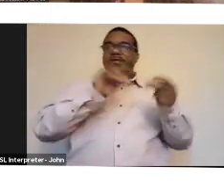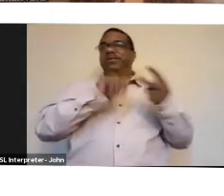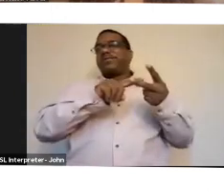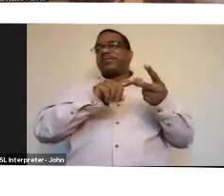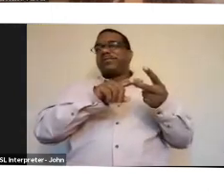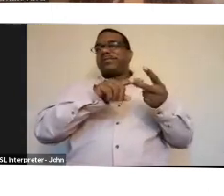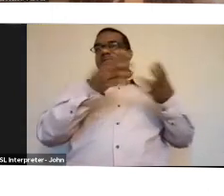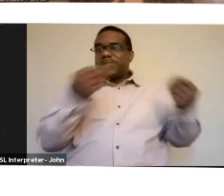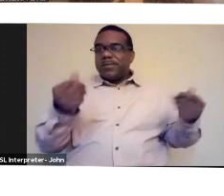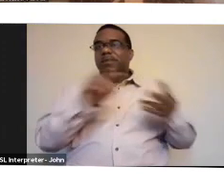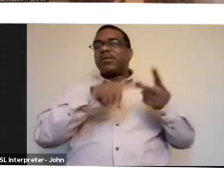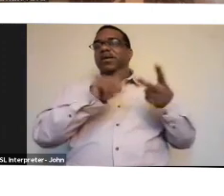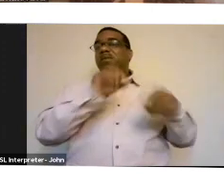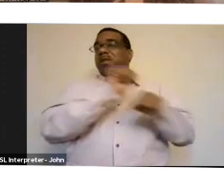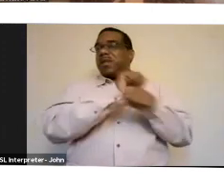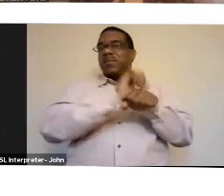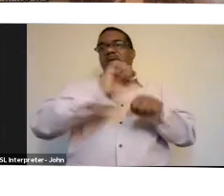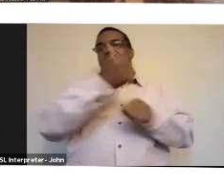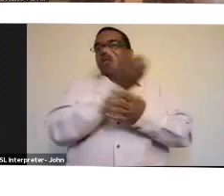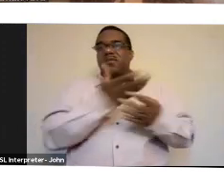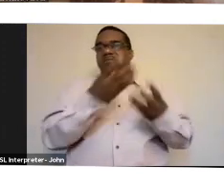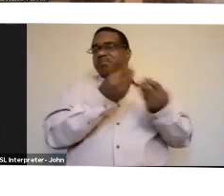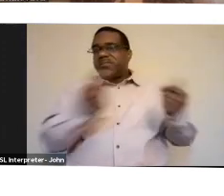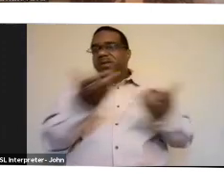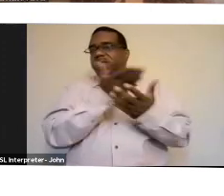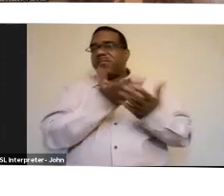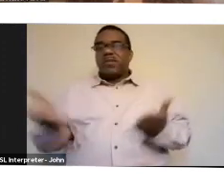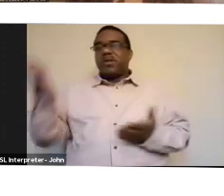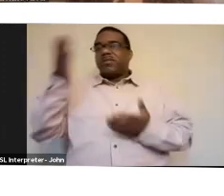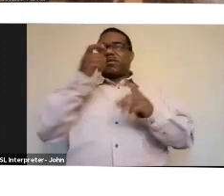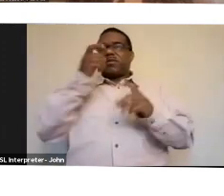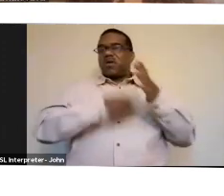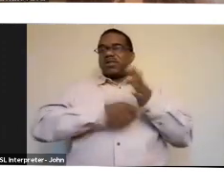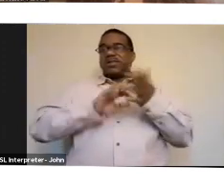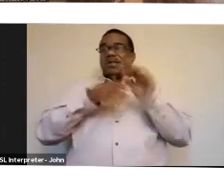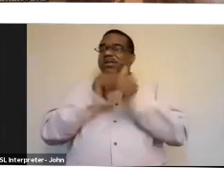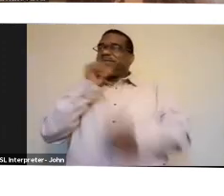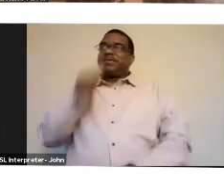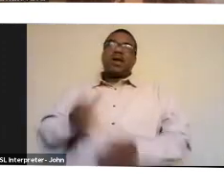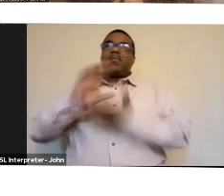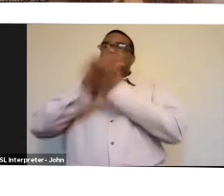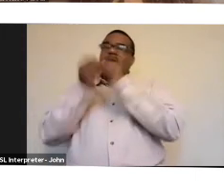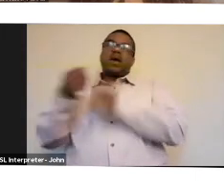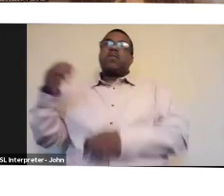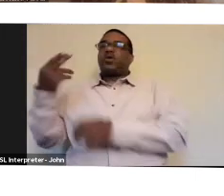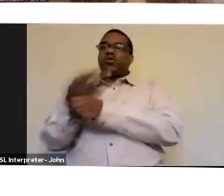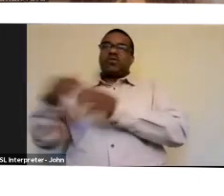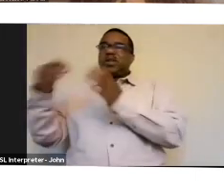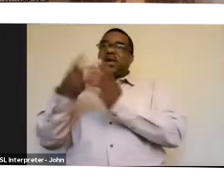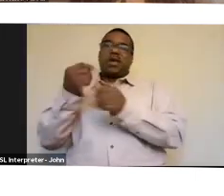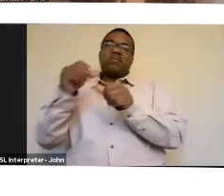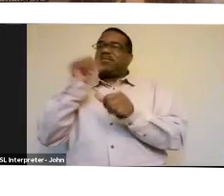on labor, and on other material costs, which ultimately lead to it not being regenerative, not being sustainable.